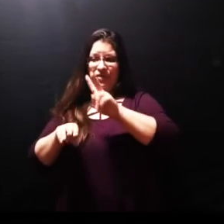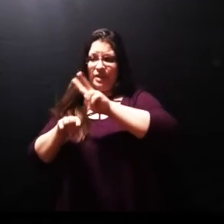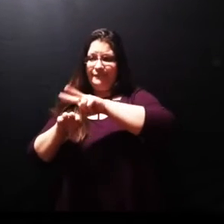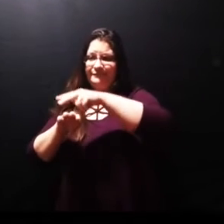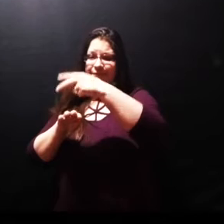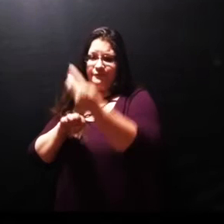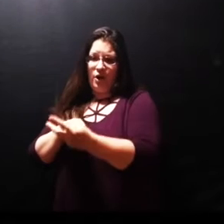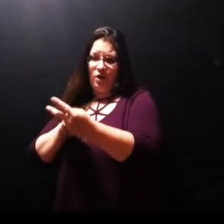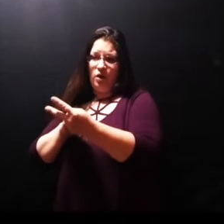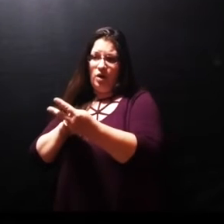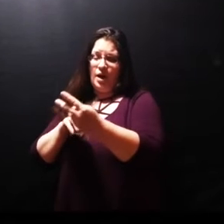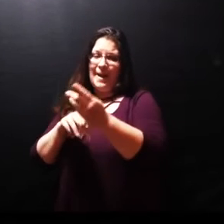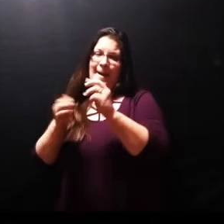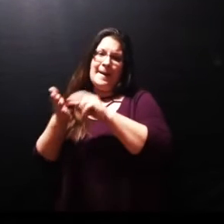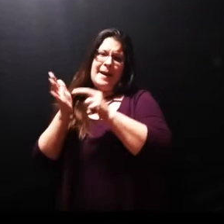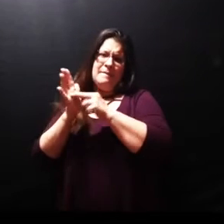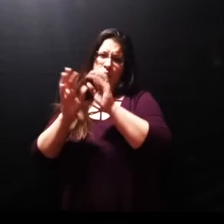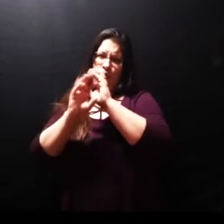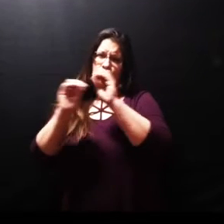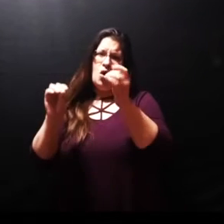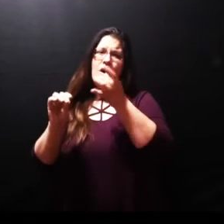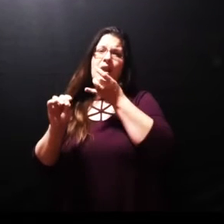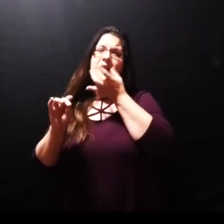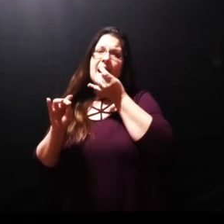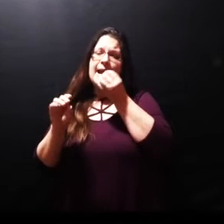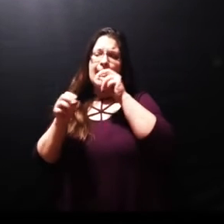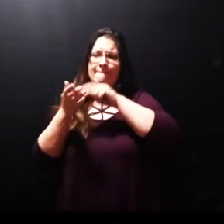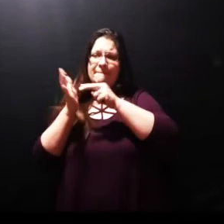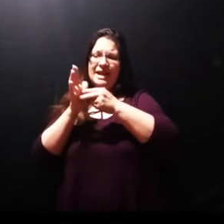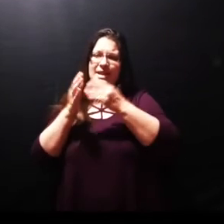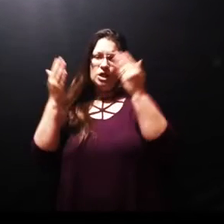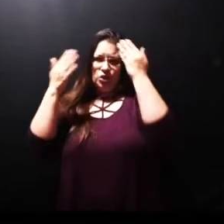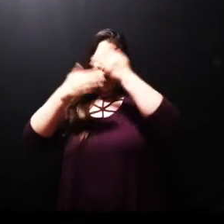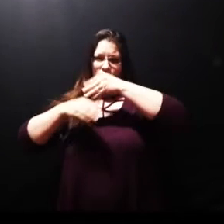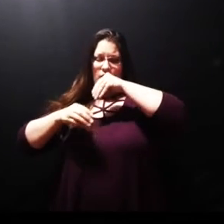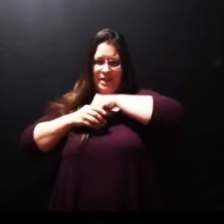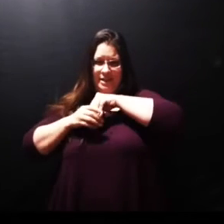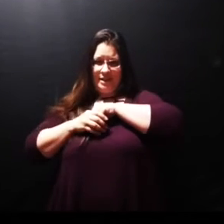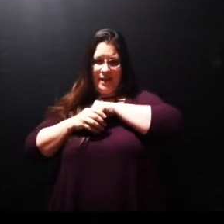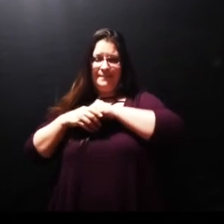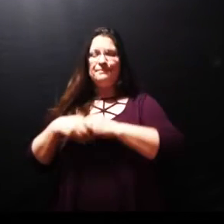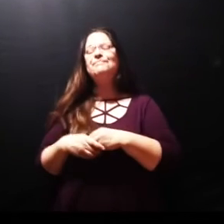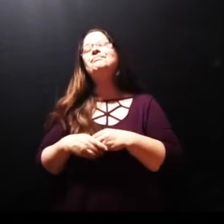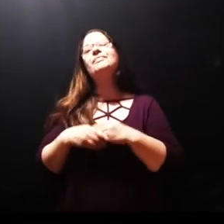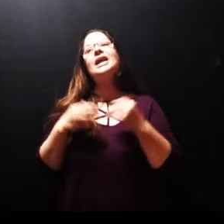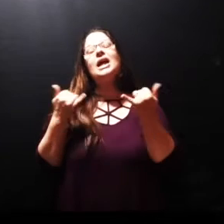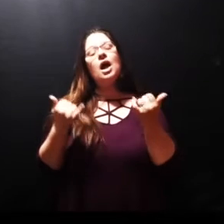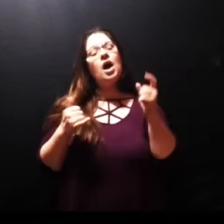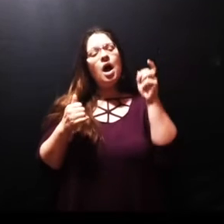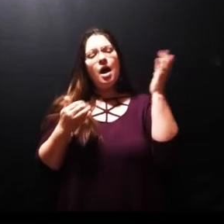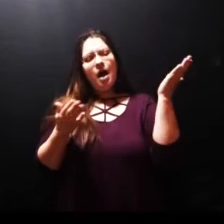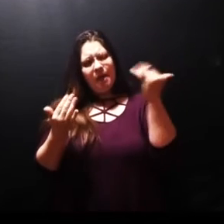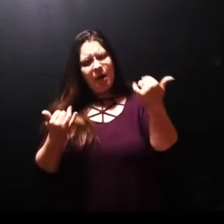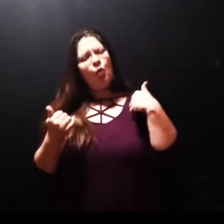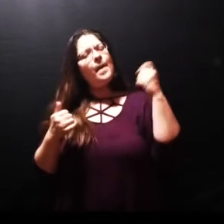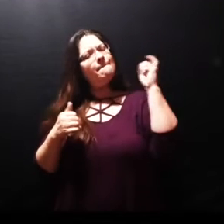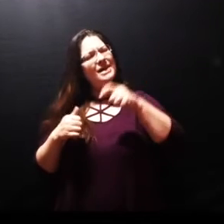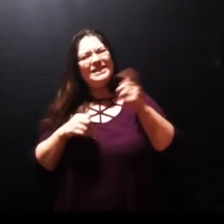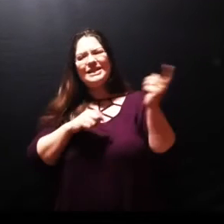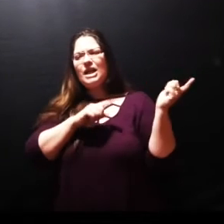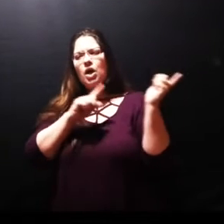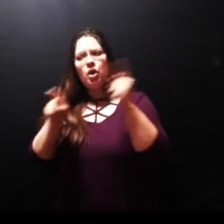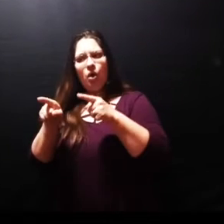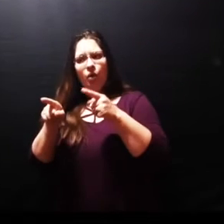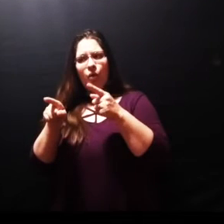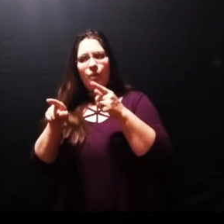and after that he saith unto them our friend Lazarus sleepeth but I go that I may awaken him out